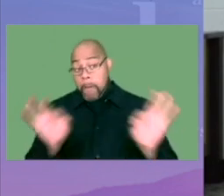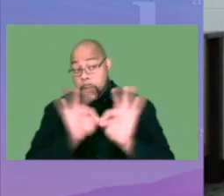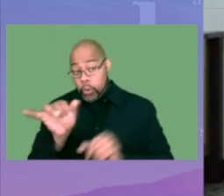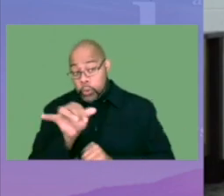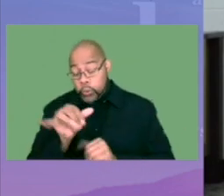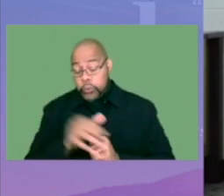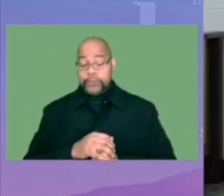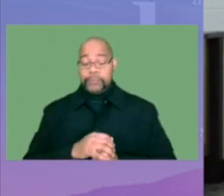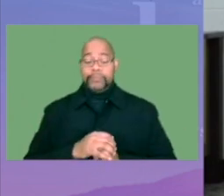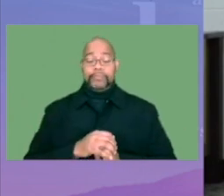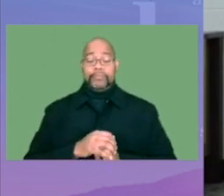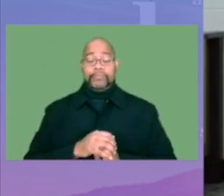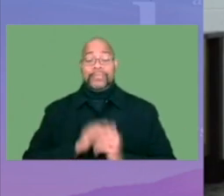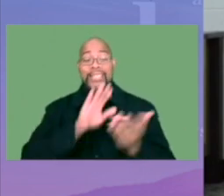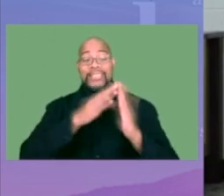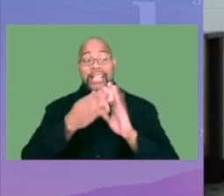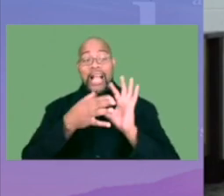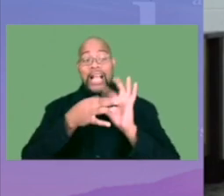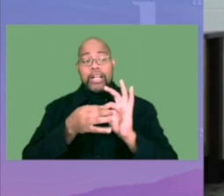Importantly,